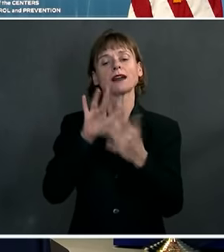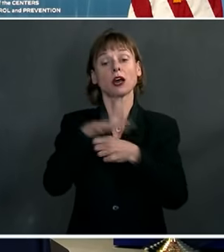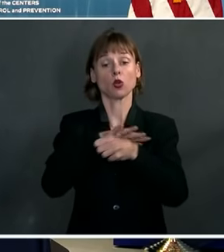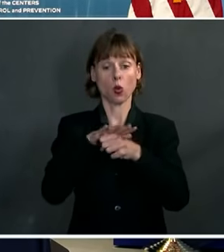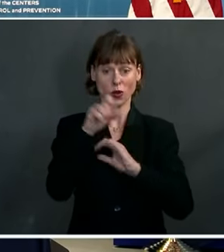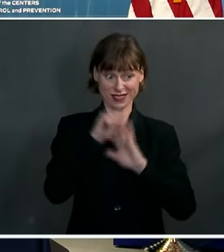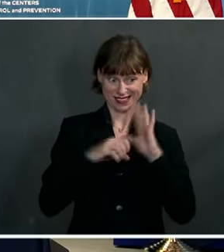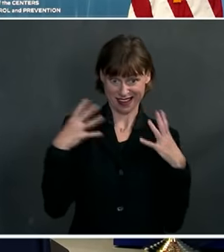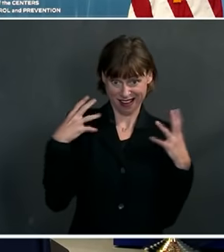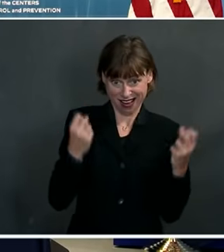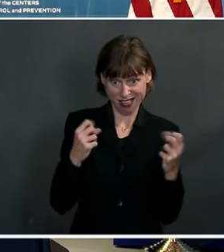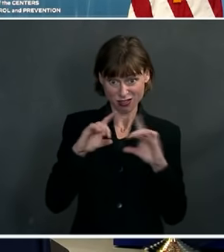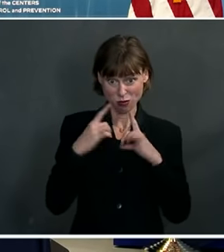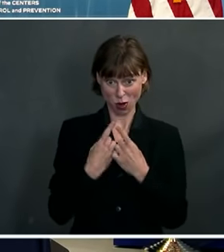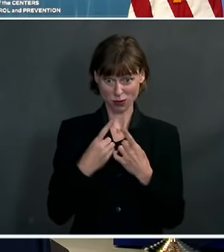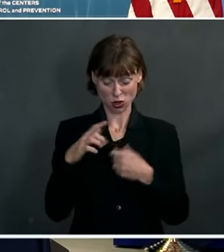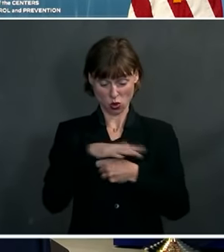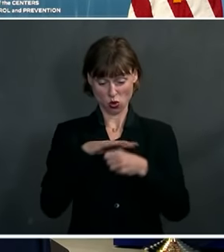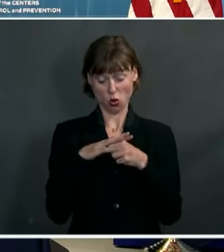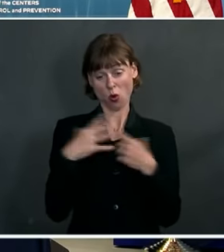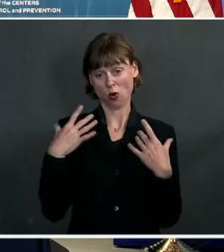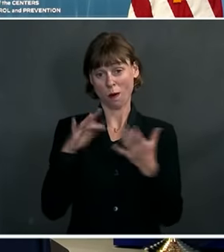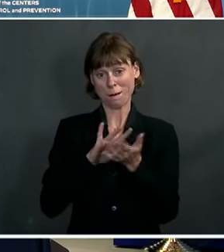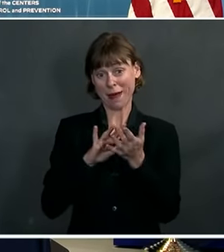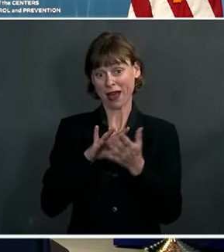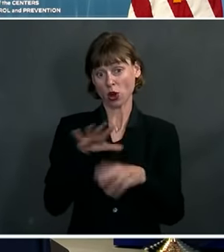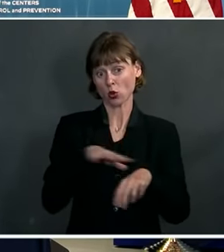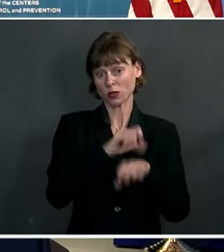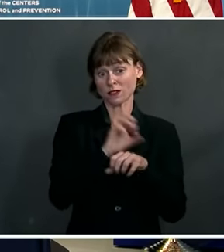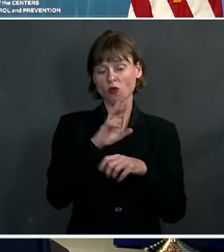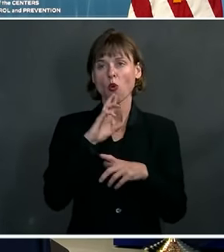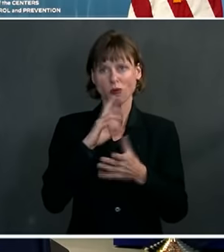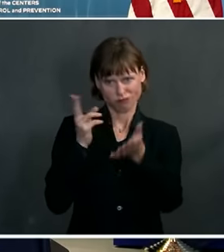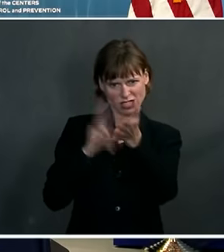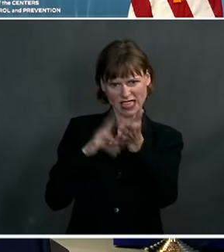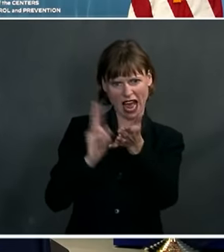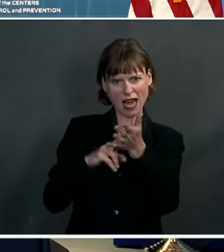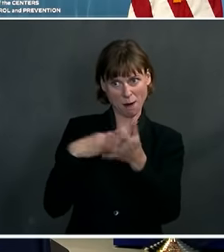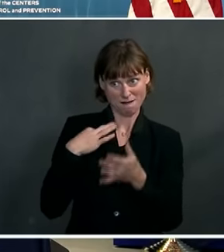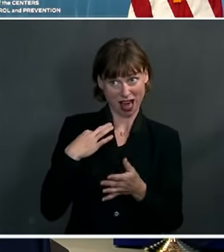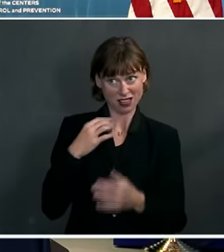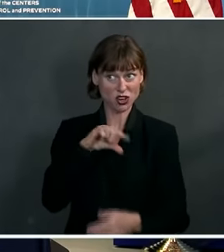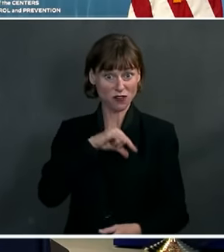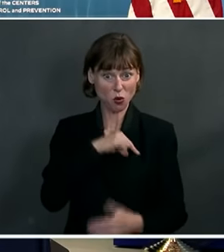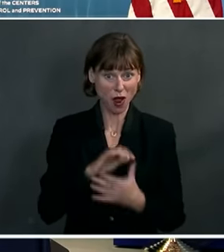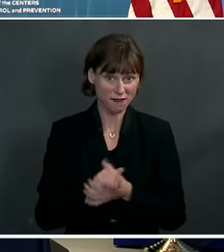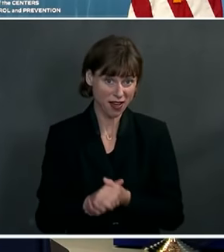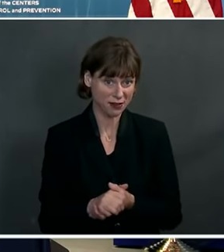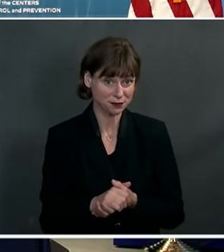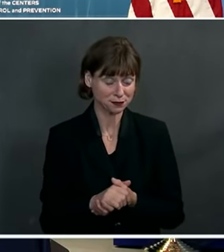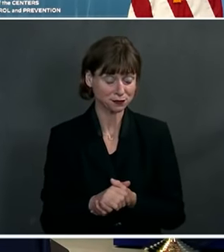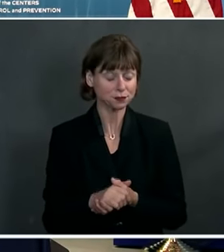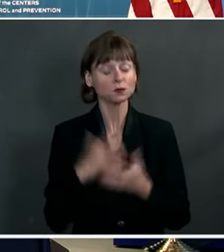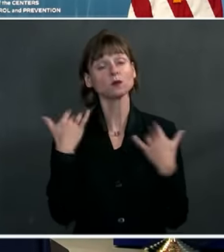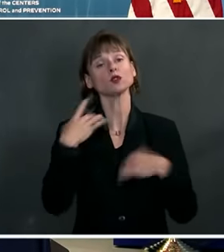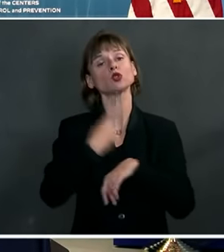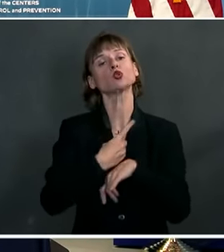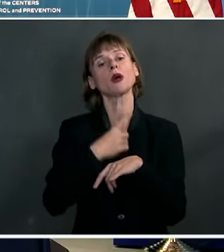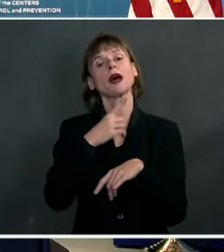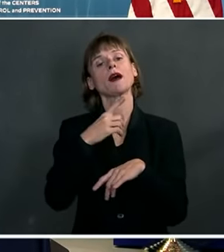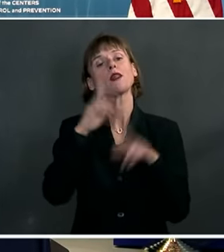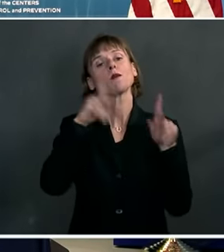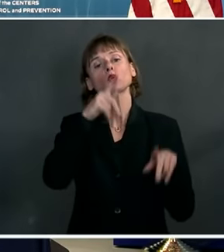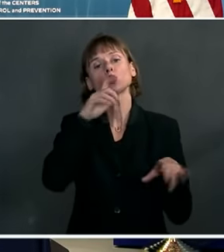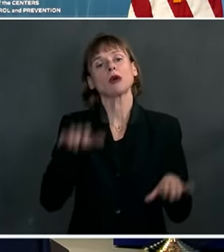Corps unit to sign up to volunteer if they're qualified. And today, the Acting Health and Human Services Secretary